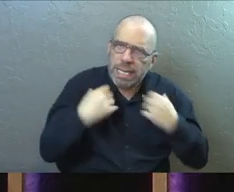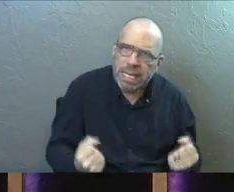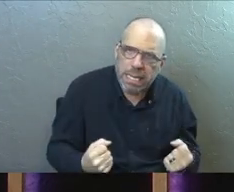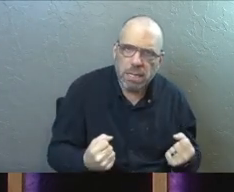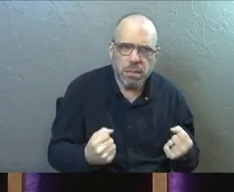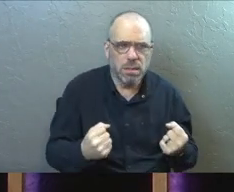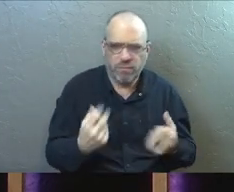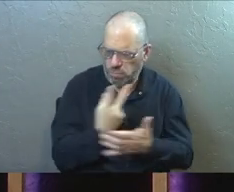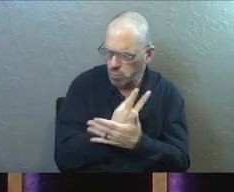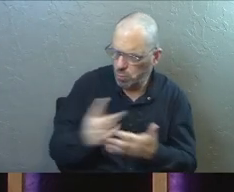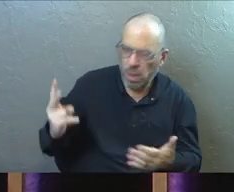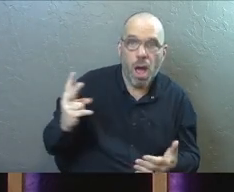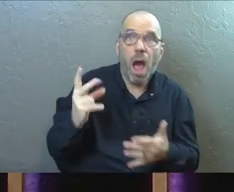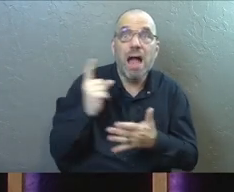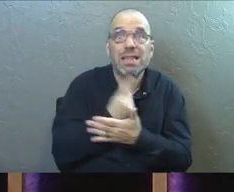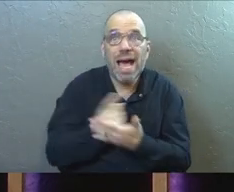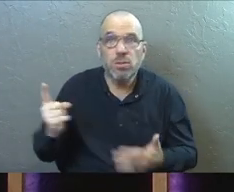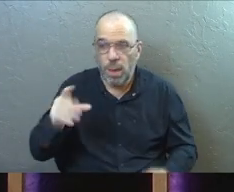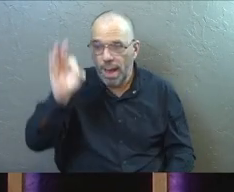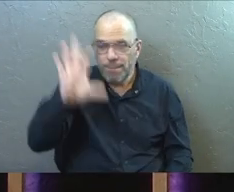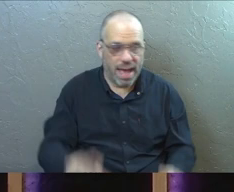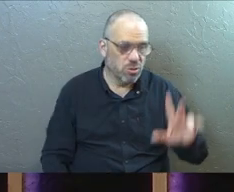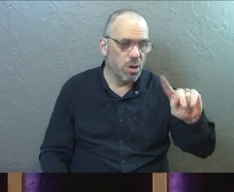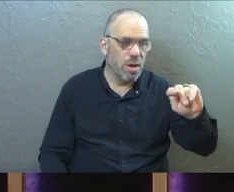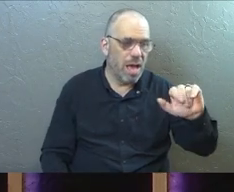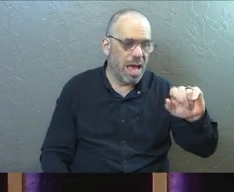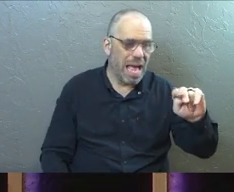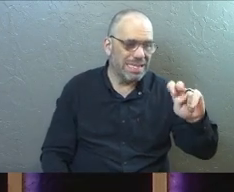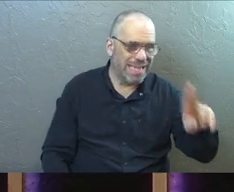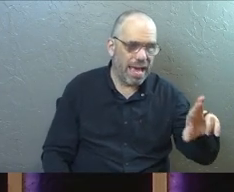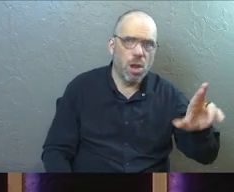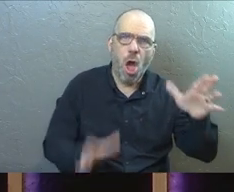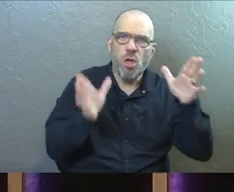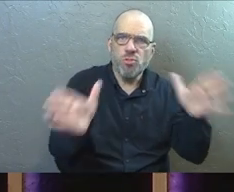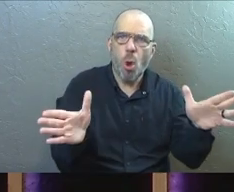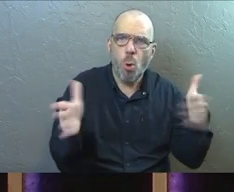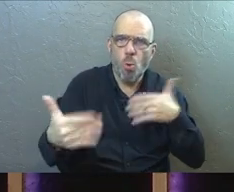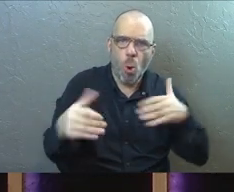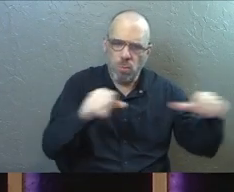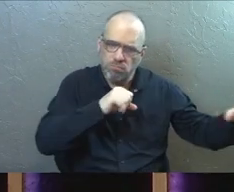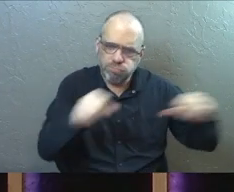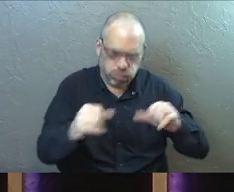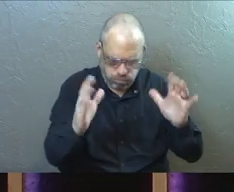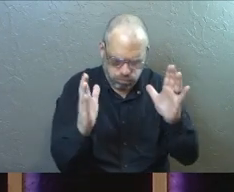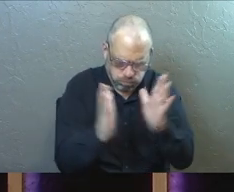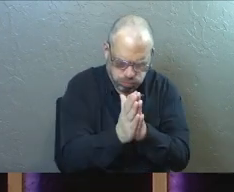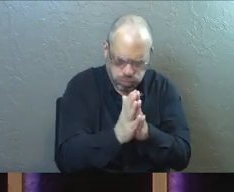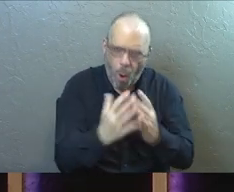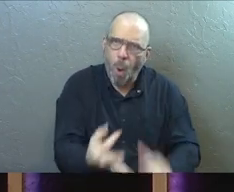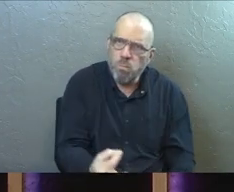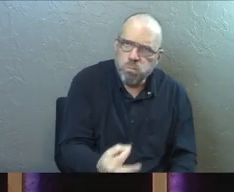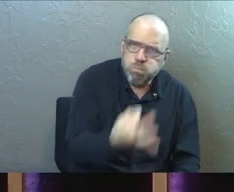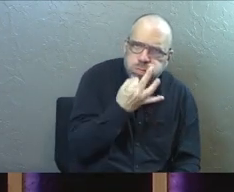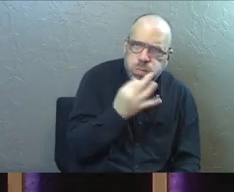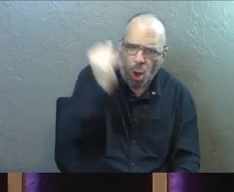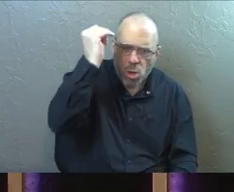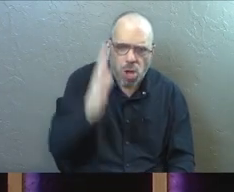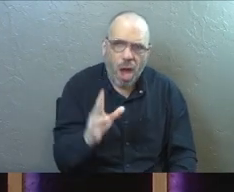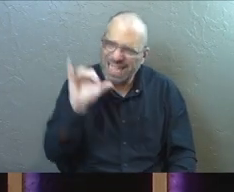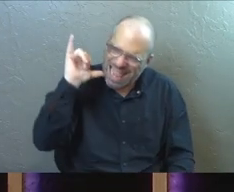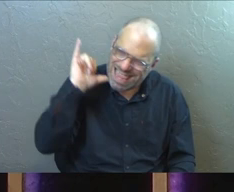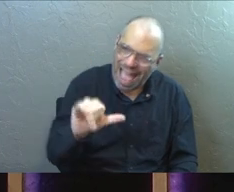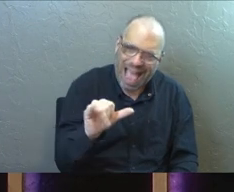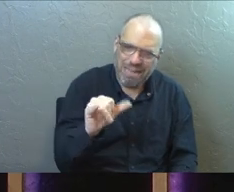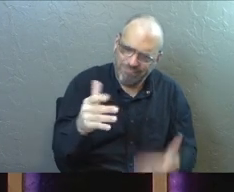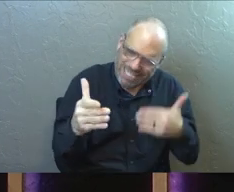from two weeks ago. Last week, Pastor Tanner talked about the room was shaking when they prayed for boldness. God is just